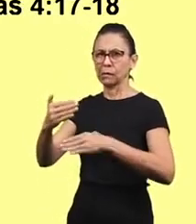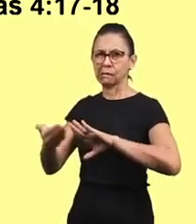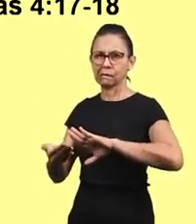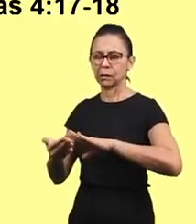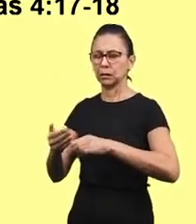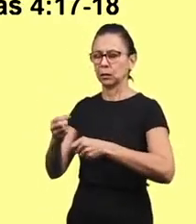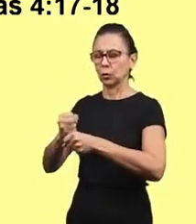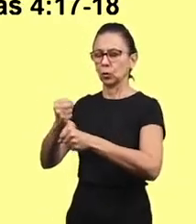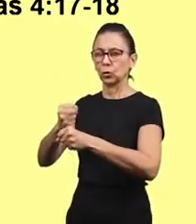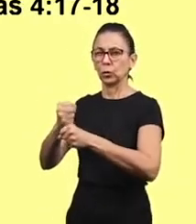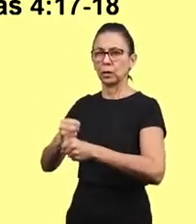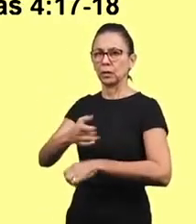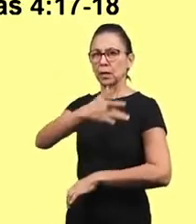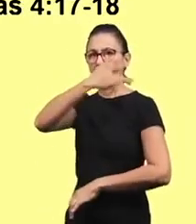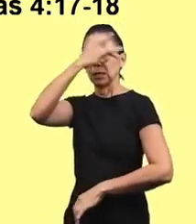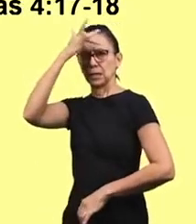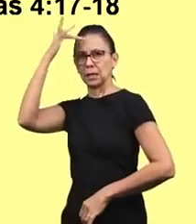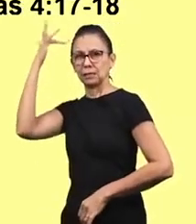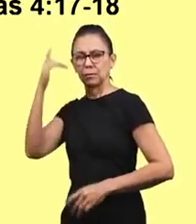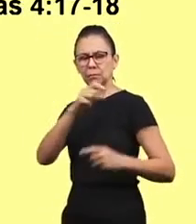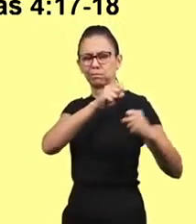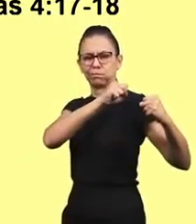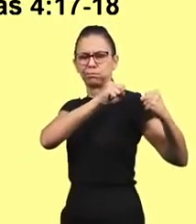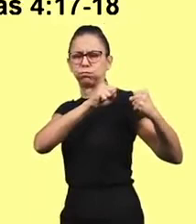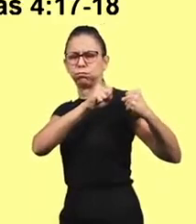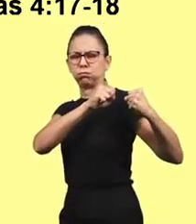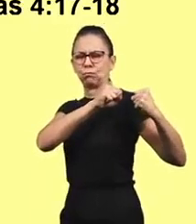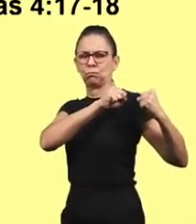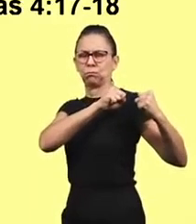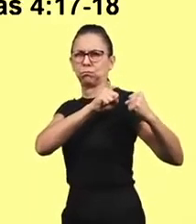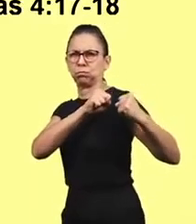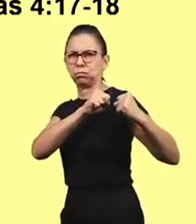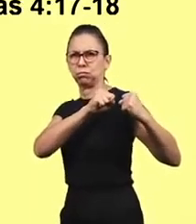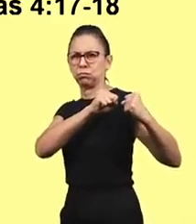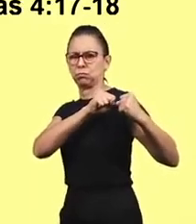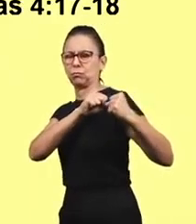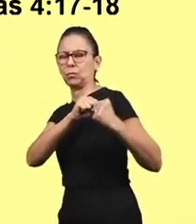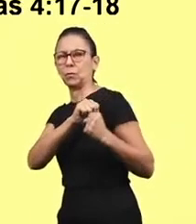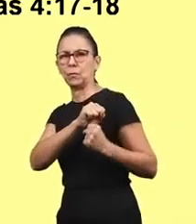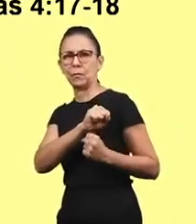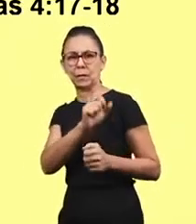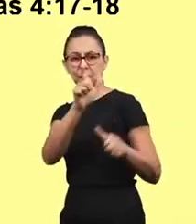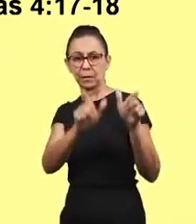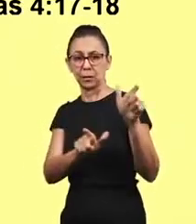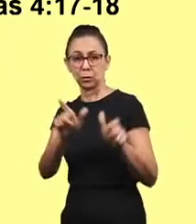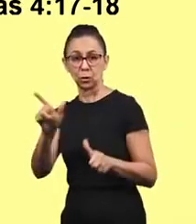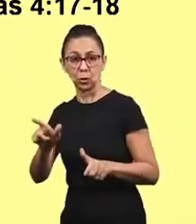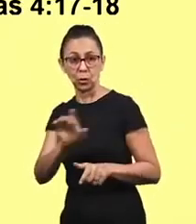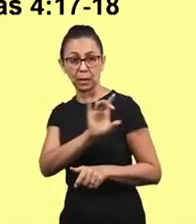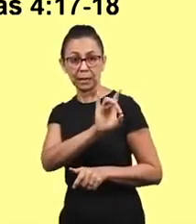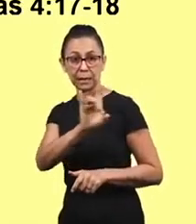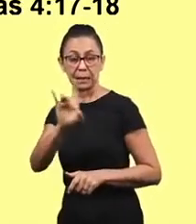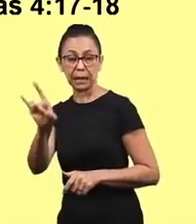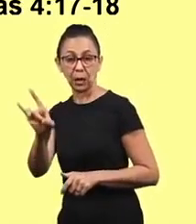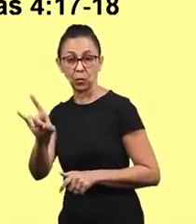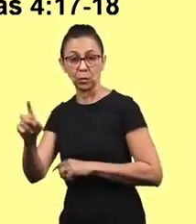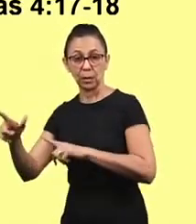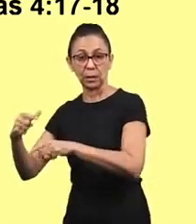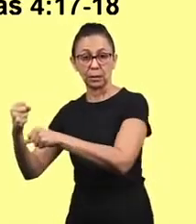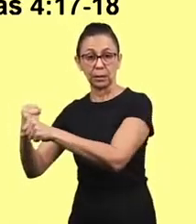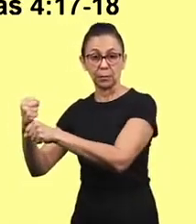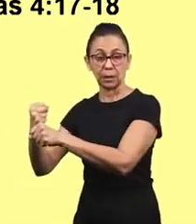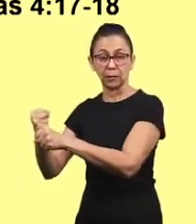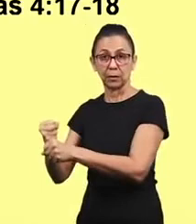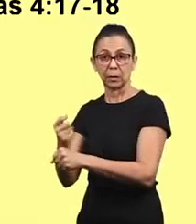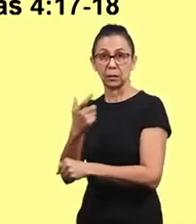burdens loaded themselves so that with one hand they worked at the construction and with